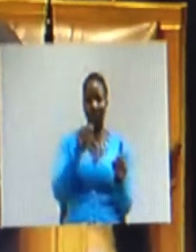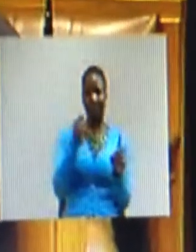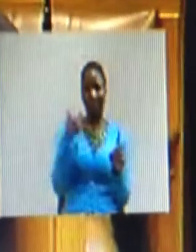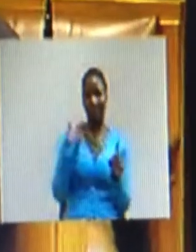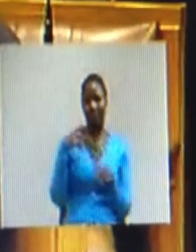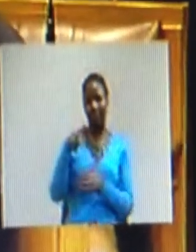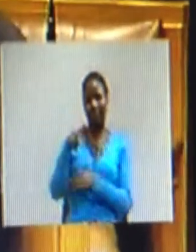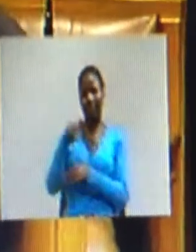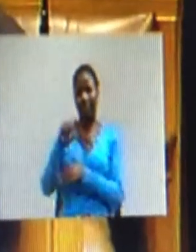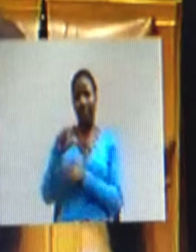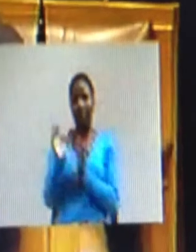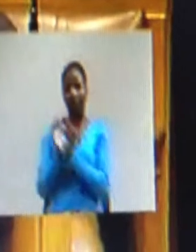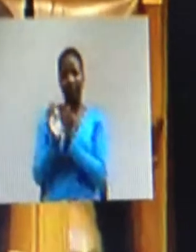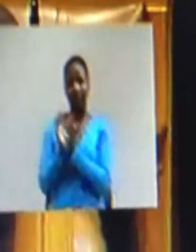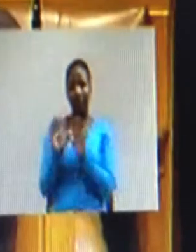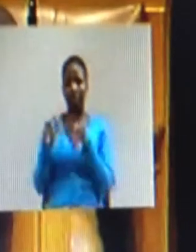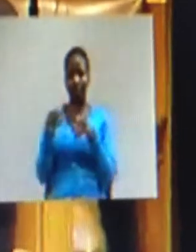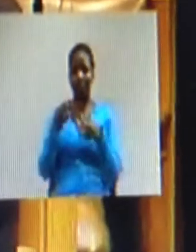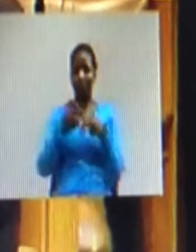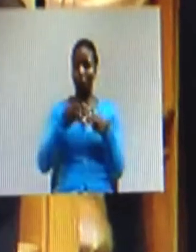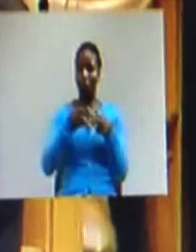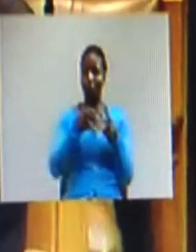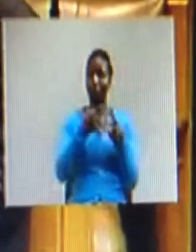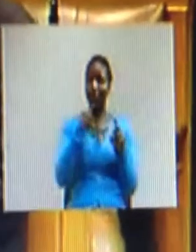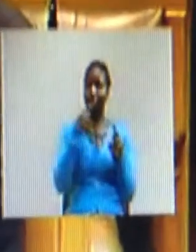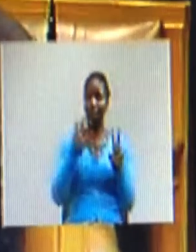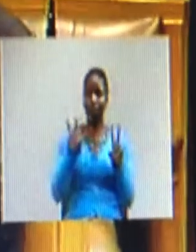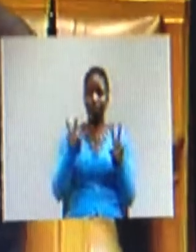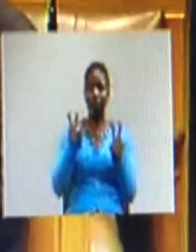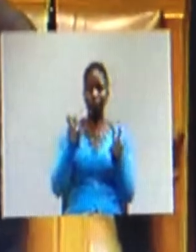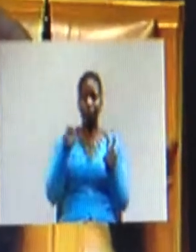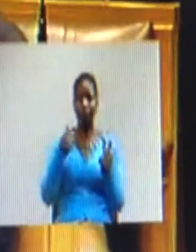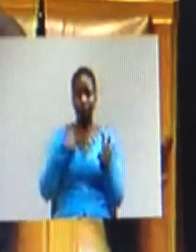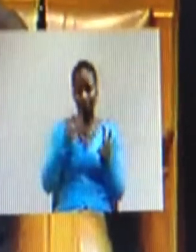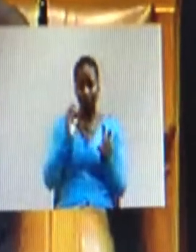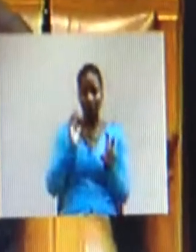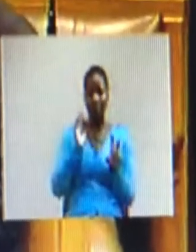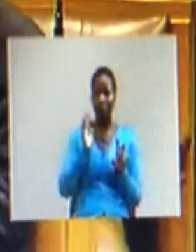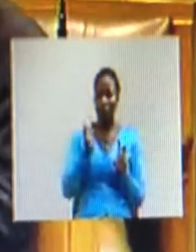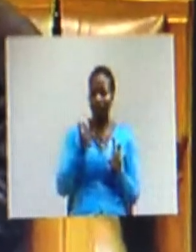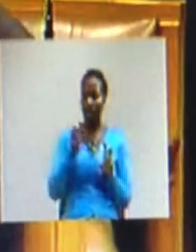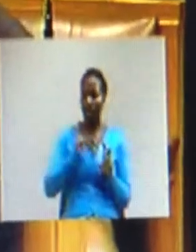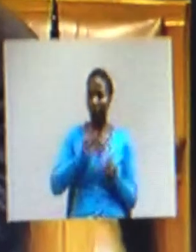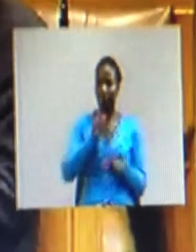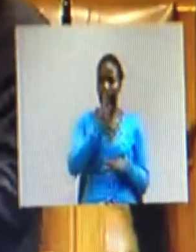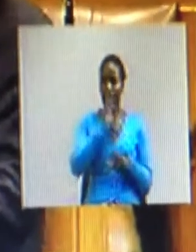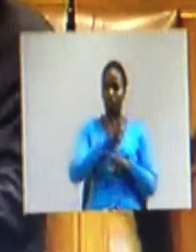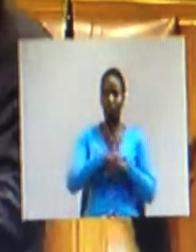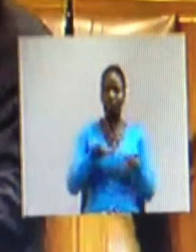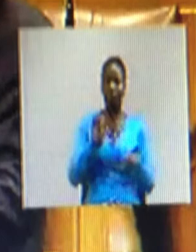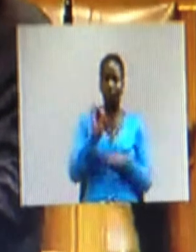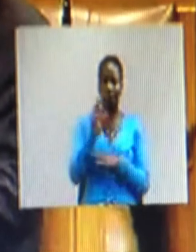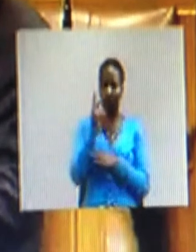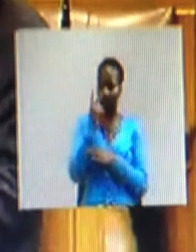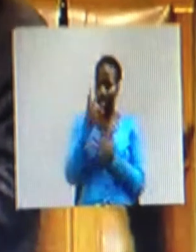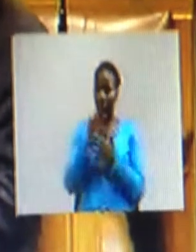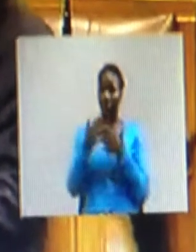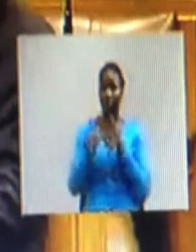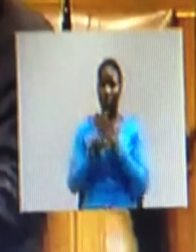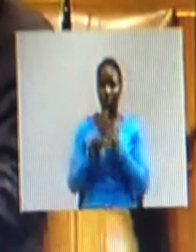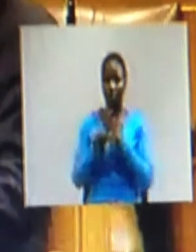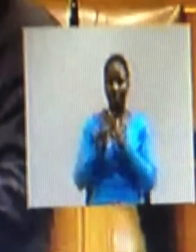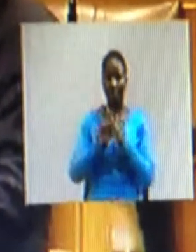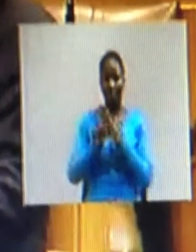delegation, the forum stated, and I quote, we shall by no means remain silent when we see that the key criterion determining